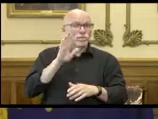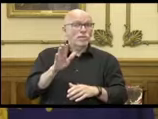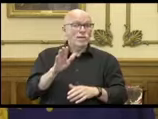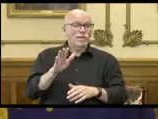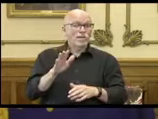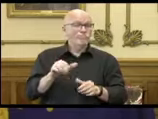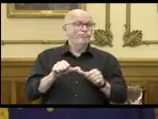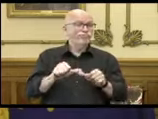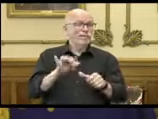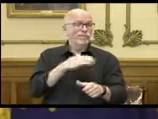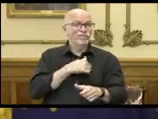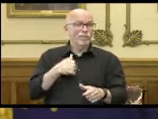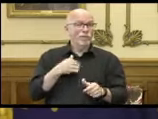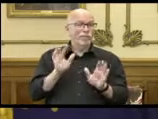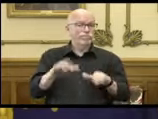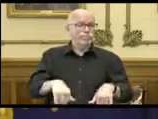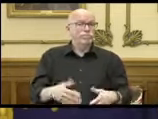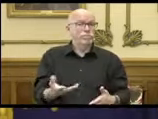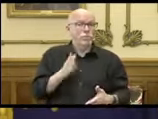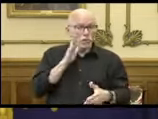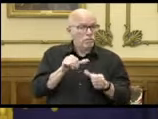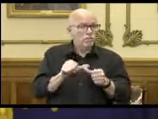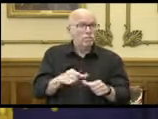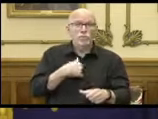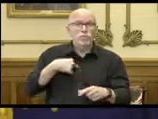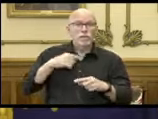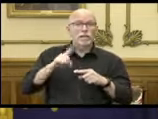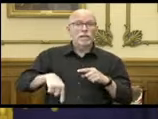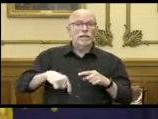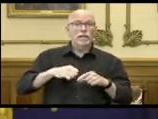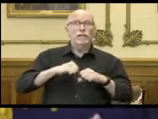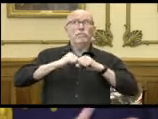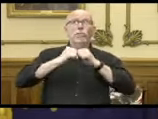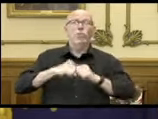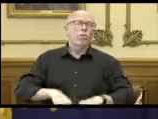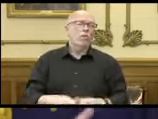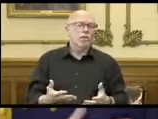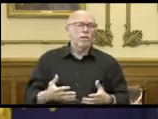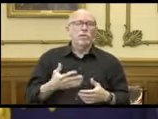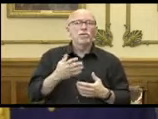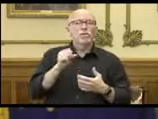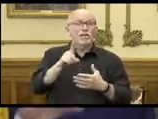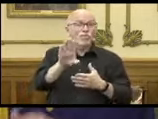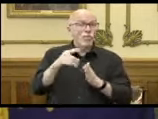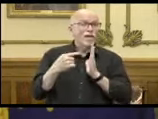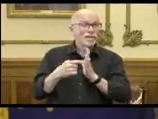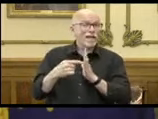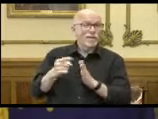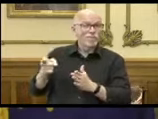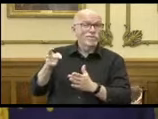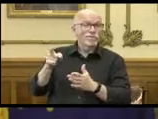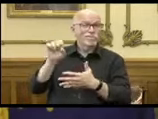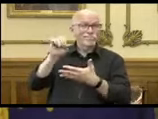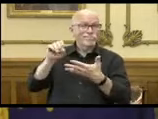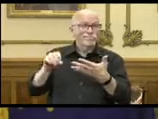or take what we give it and you can't let your guard down. And the examples that you listed, whether it's a